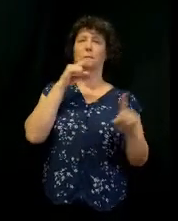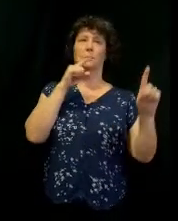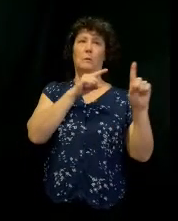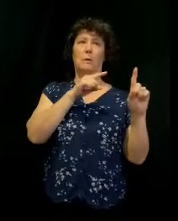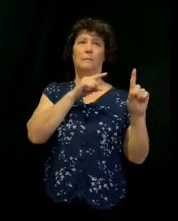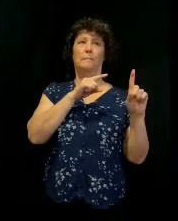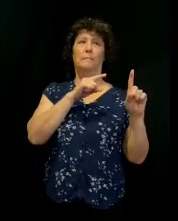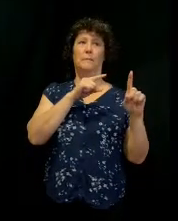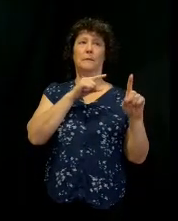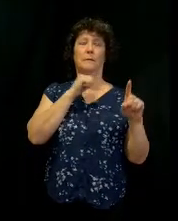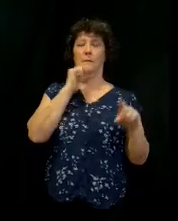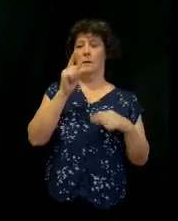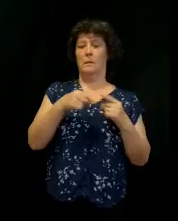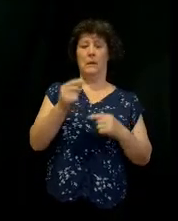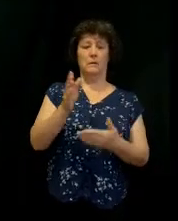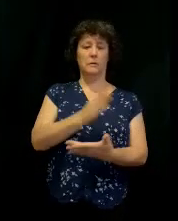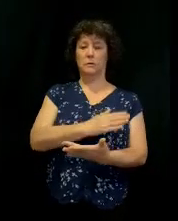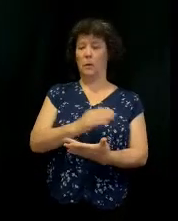Because it's not about the song.